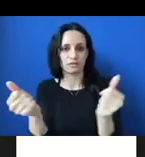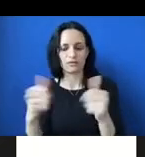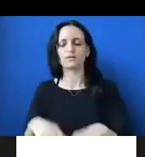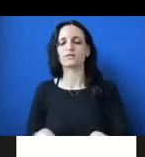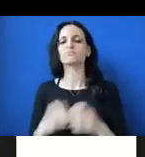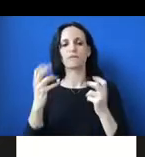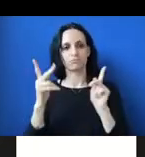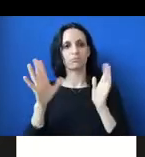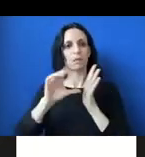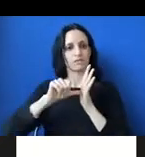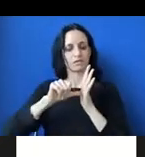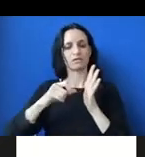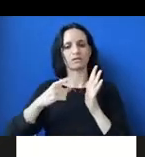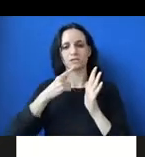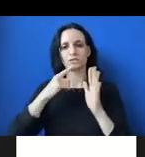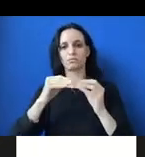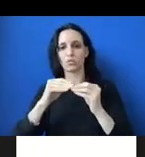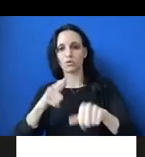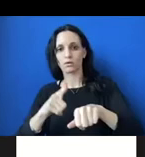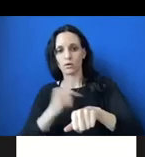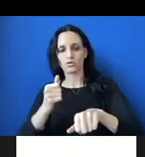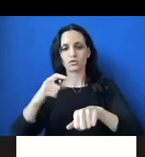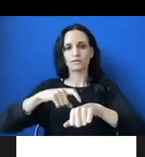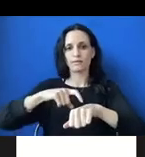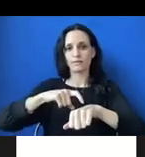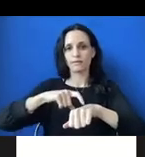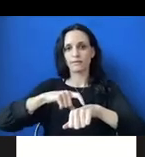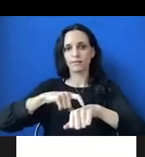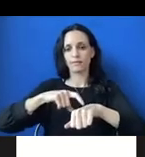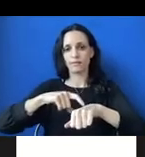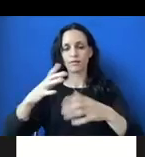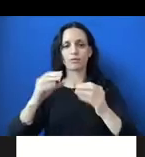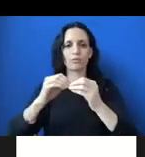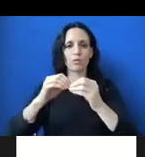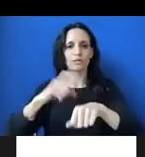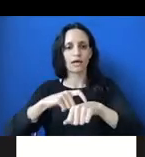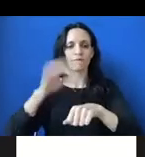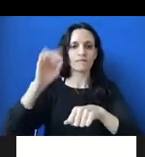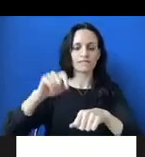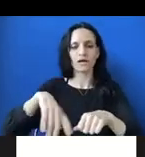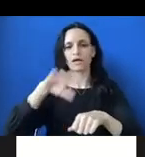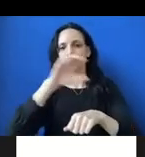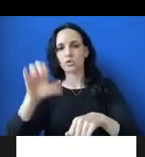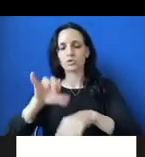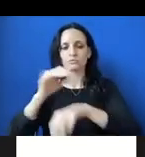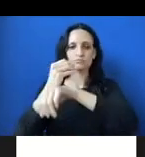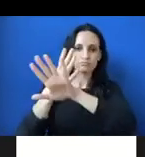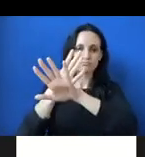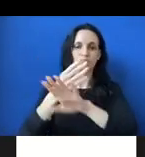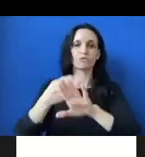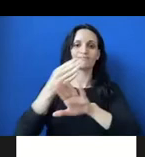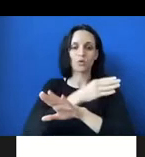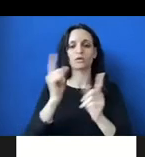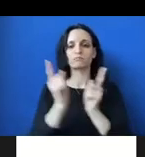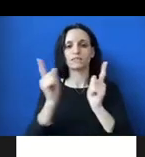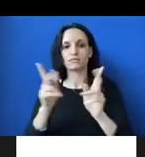had emphasized that taking a longer duration of time or doing FaceTimes or phone calls before meeting in person for the first time were things